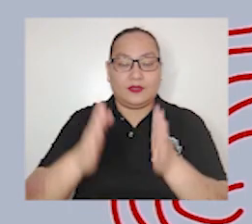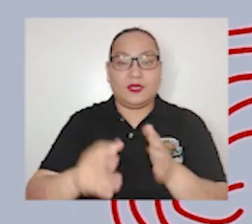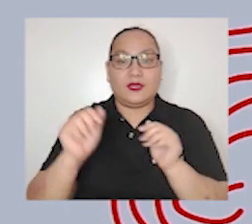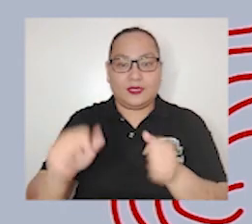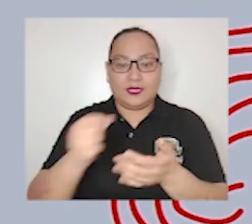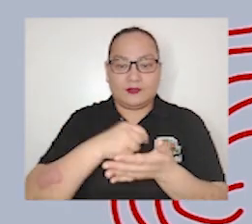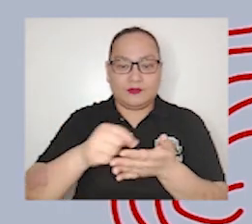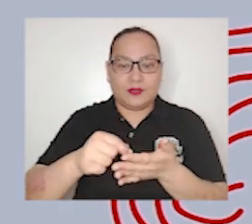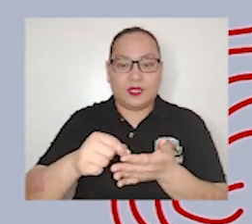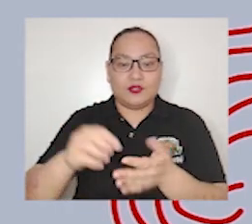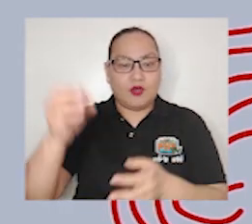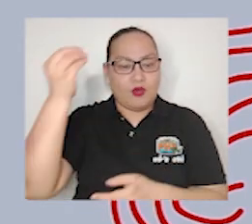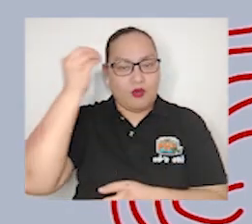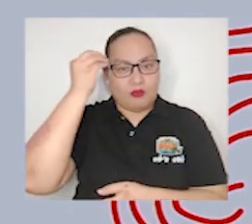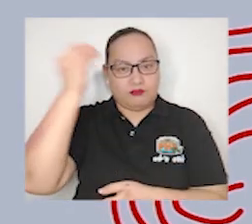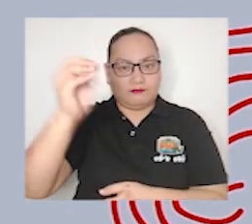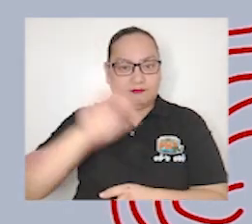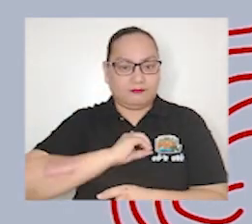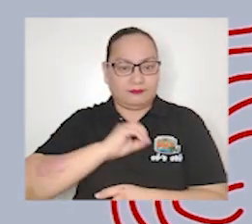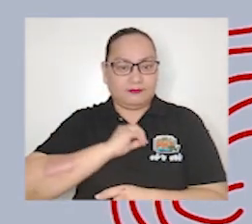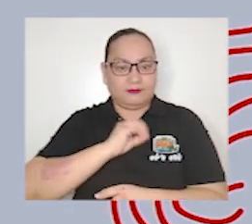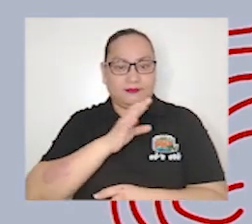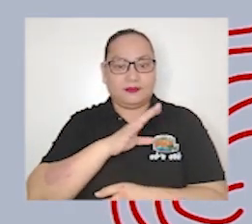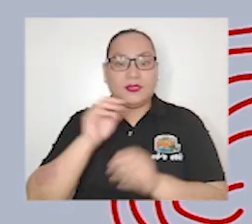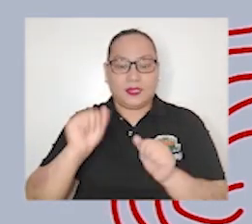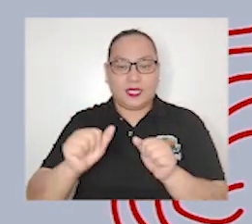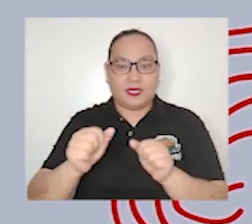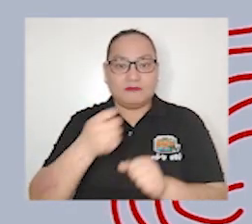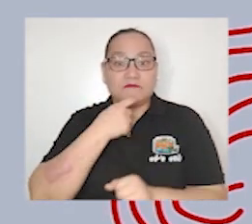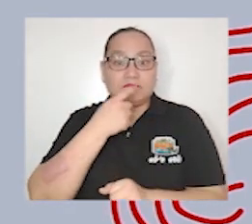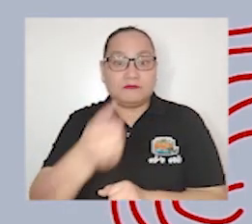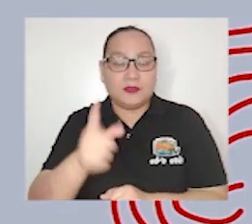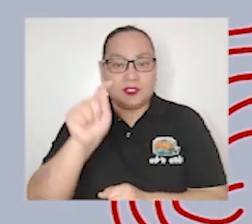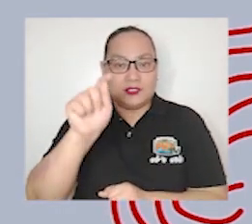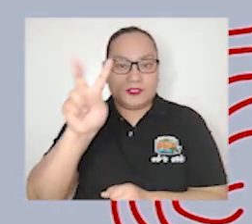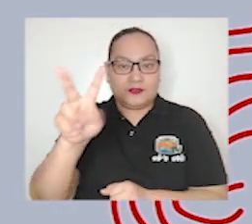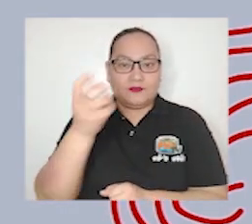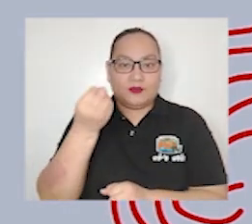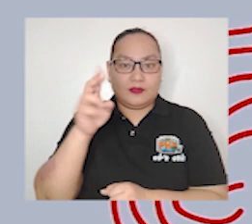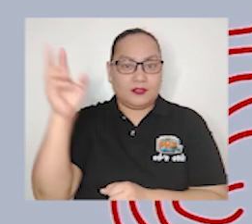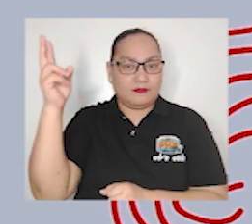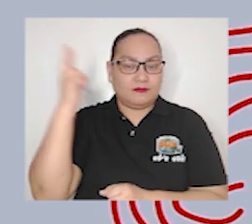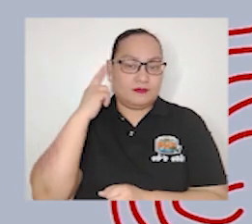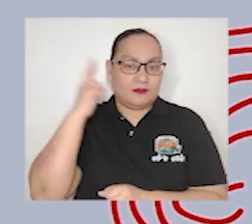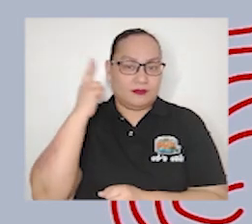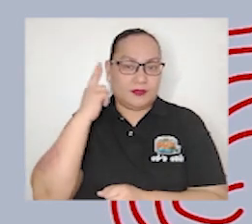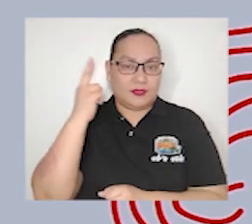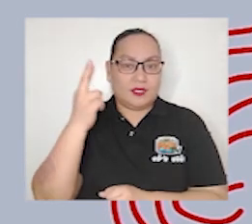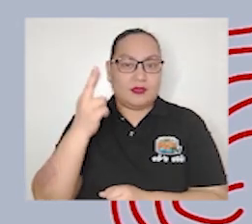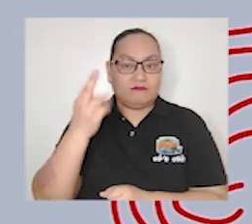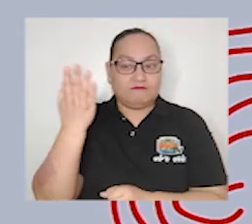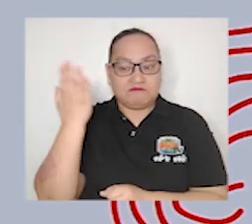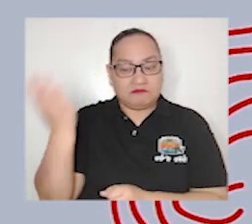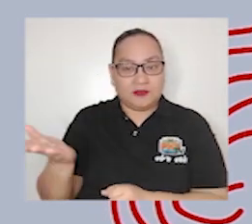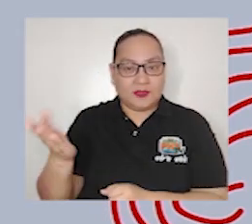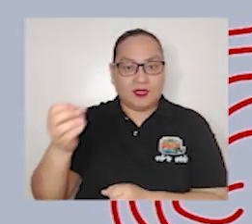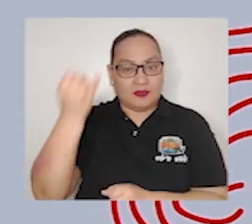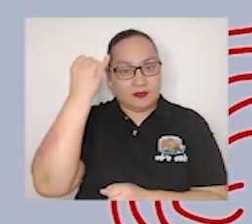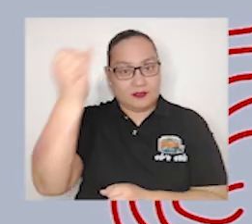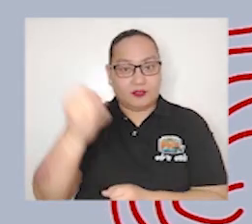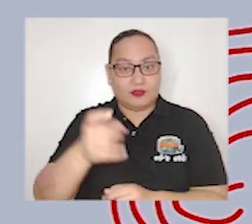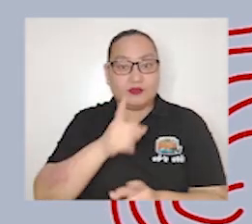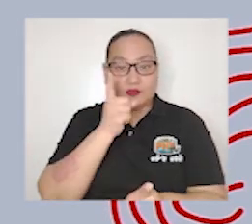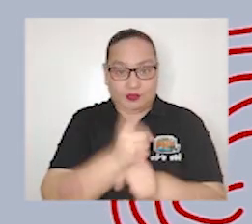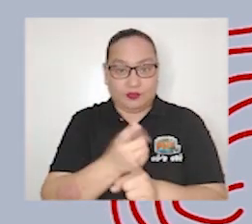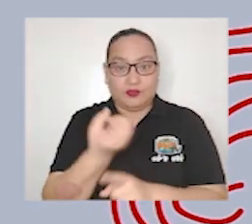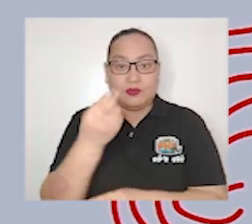write their own opinion or they can air on TV or in the radio their ideas is it true or